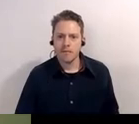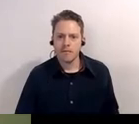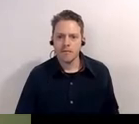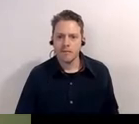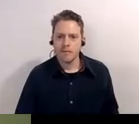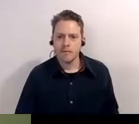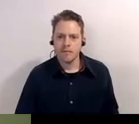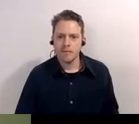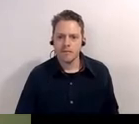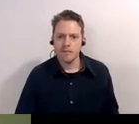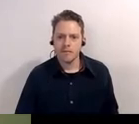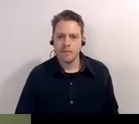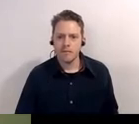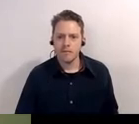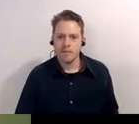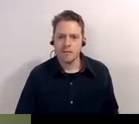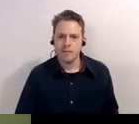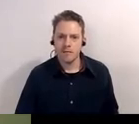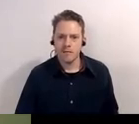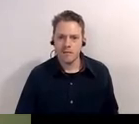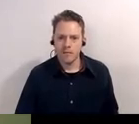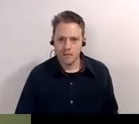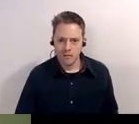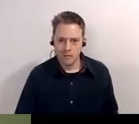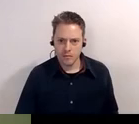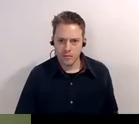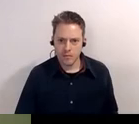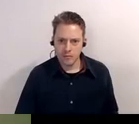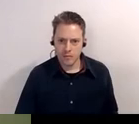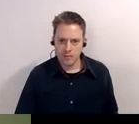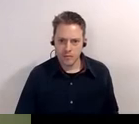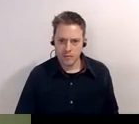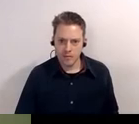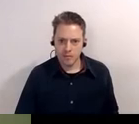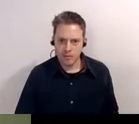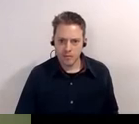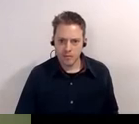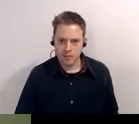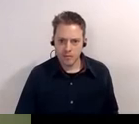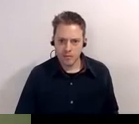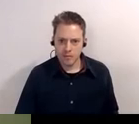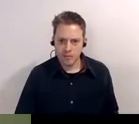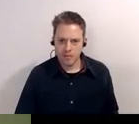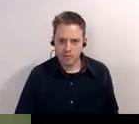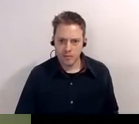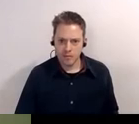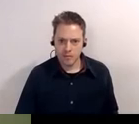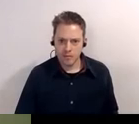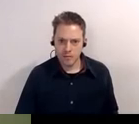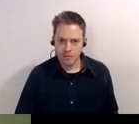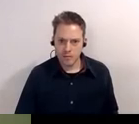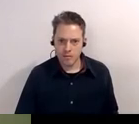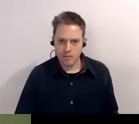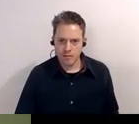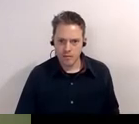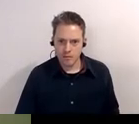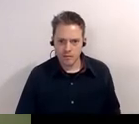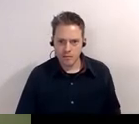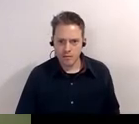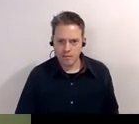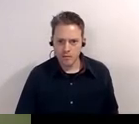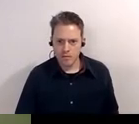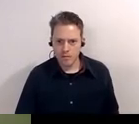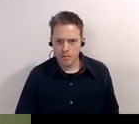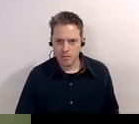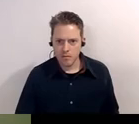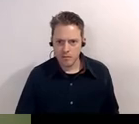durham which by the way was many parts of east durham was historically white blue collar and we're going to even get into